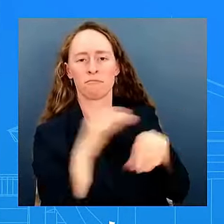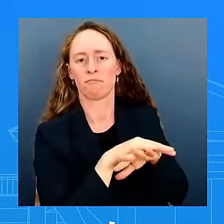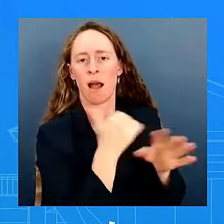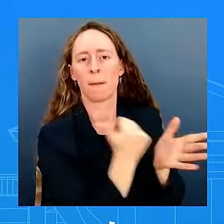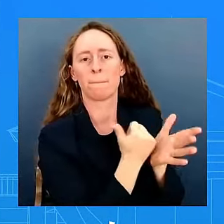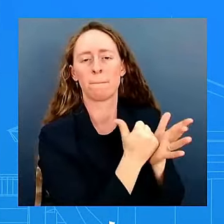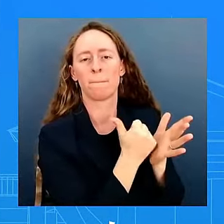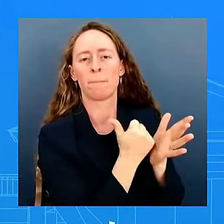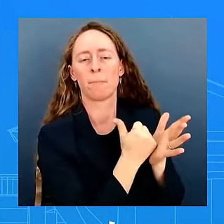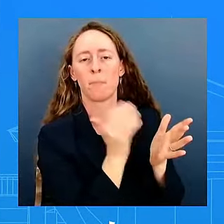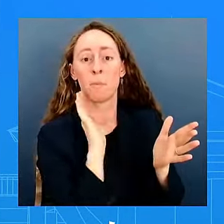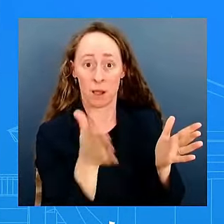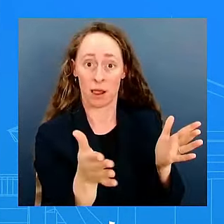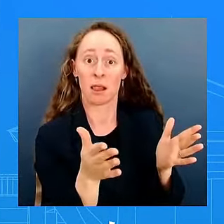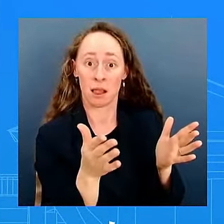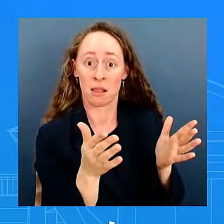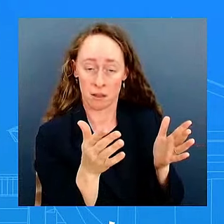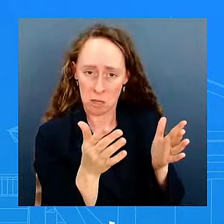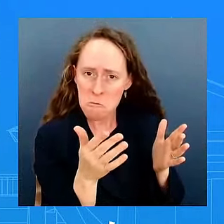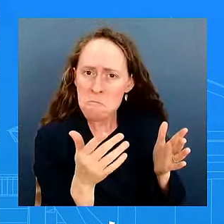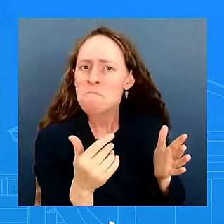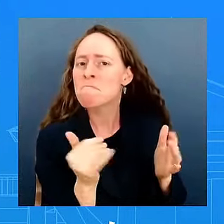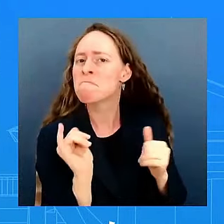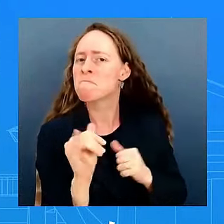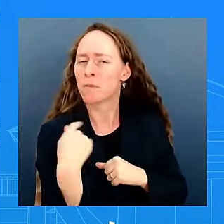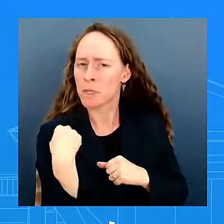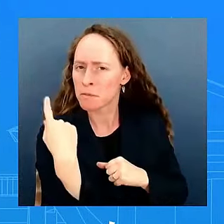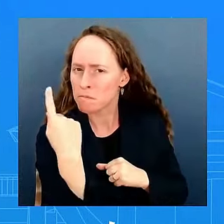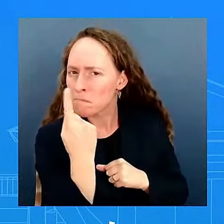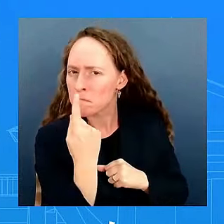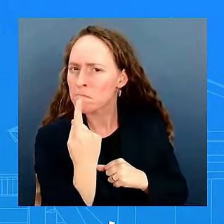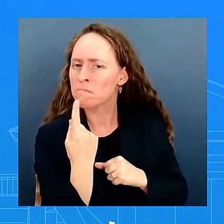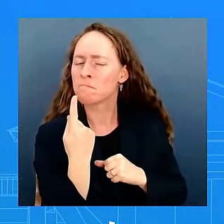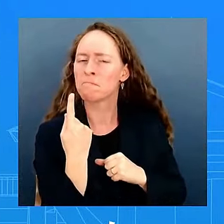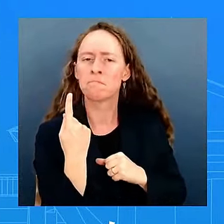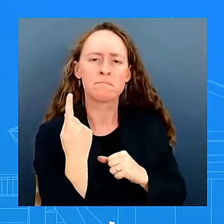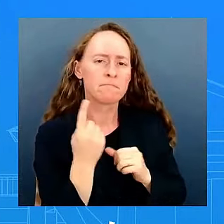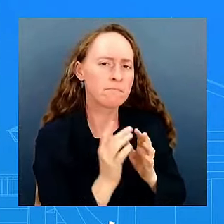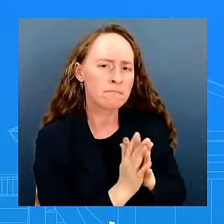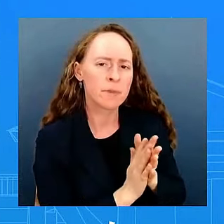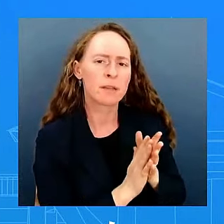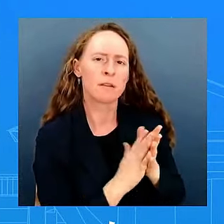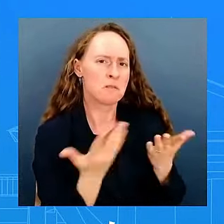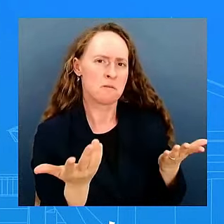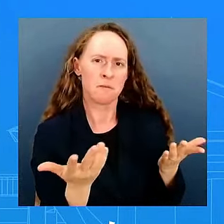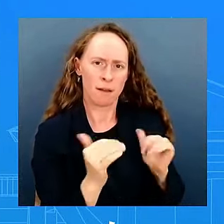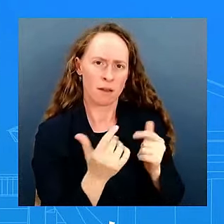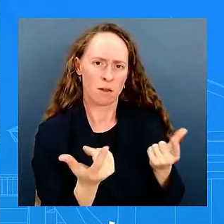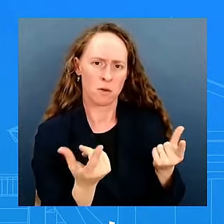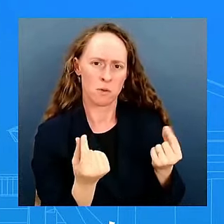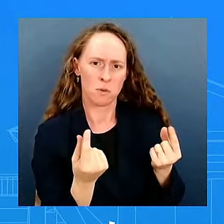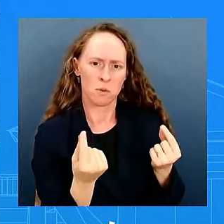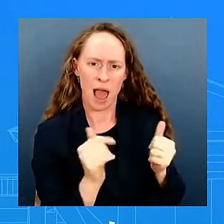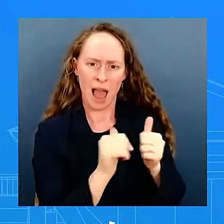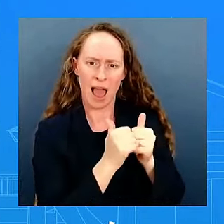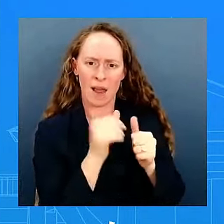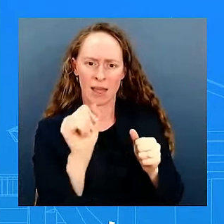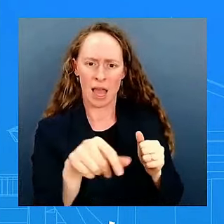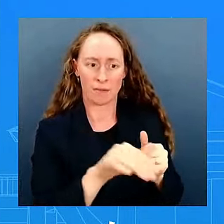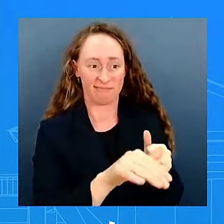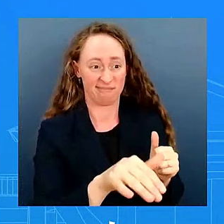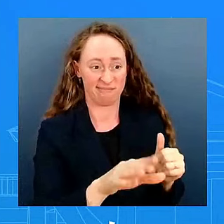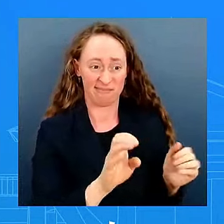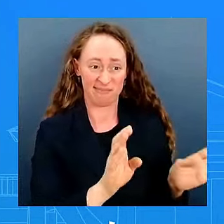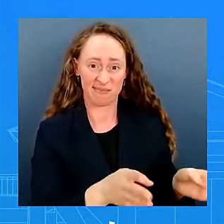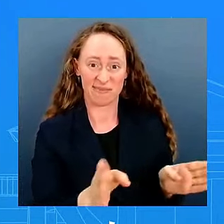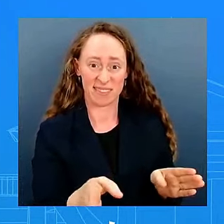just to uh to have everybody ready for a potential uh attack on the nato country look i'm not going to get